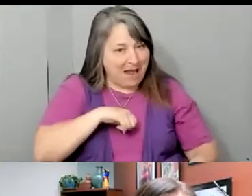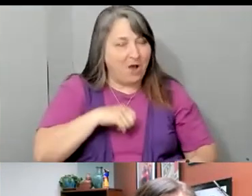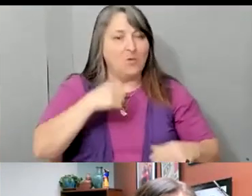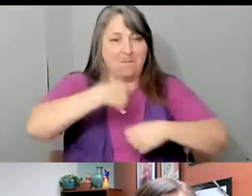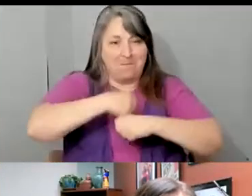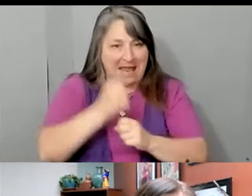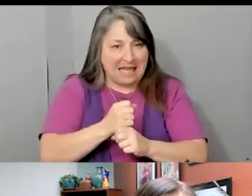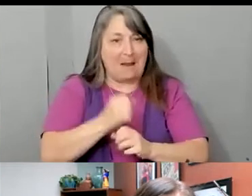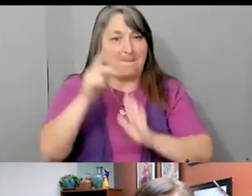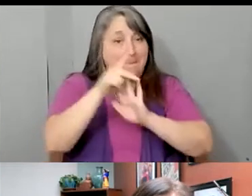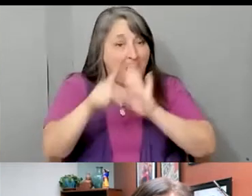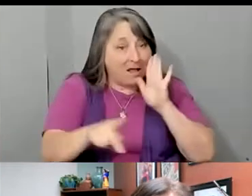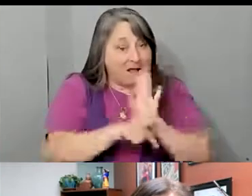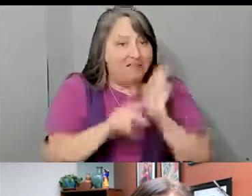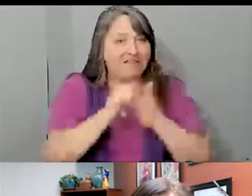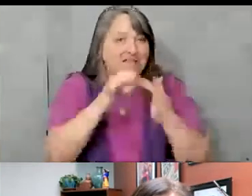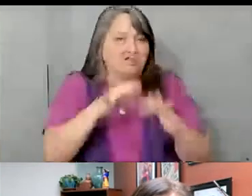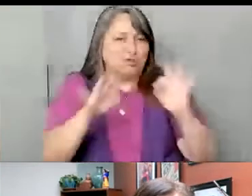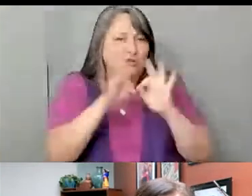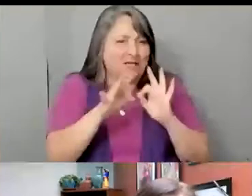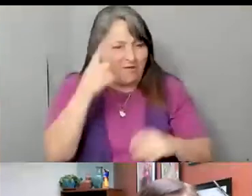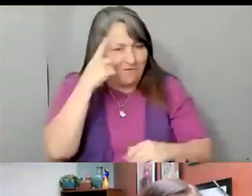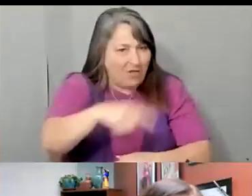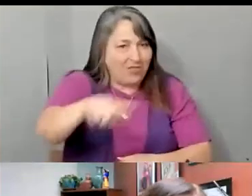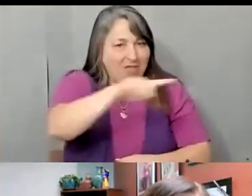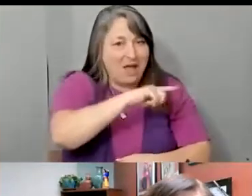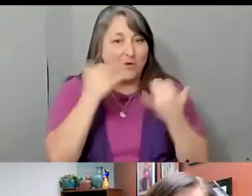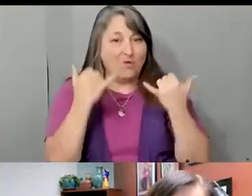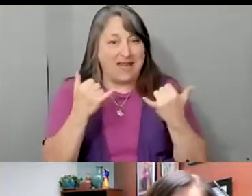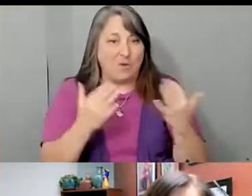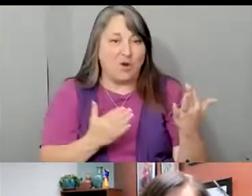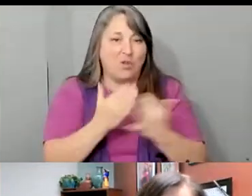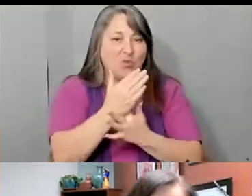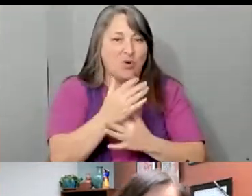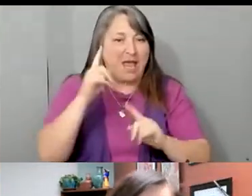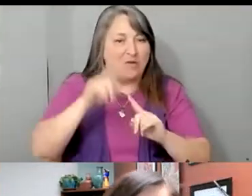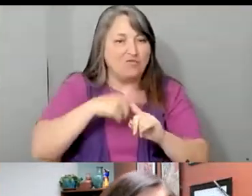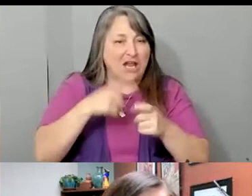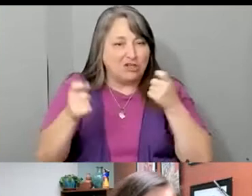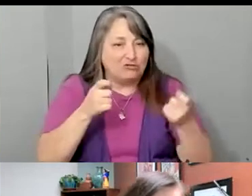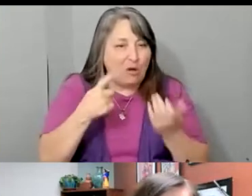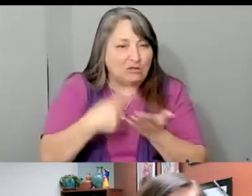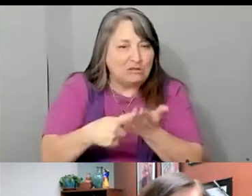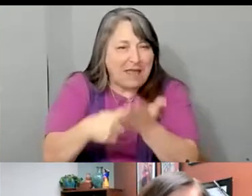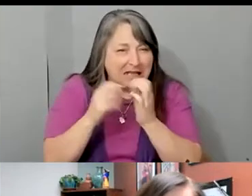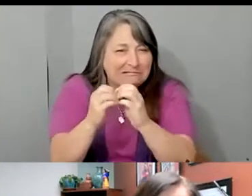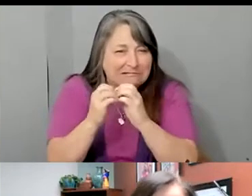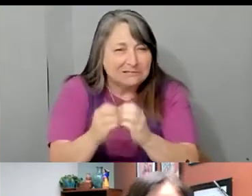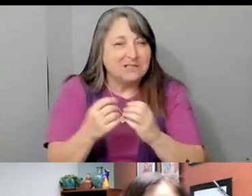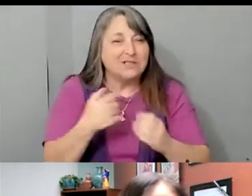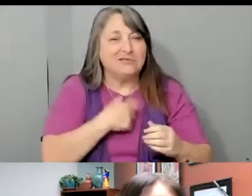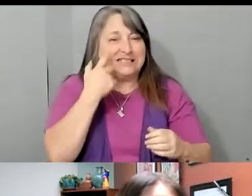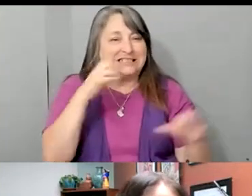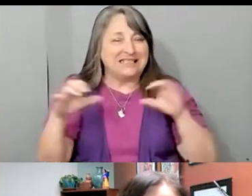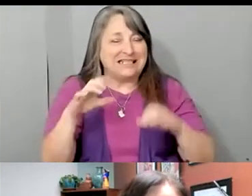critical for them. Like, you know, we're right now going through a rent control debate. We're going through, we just did a deportation defense